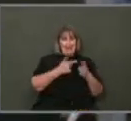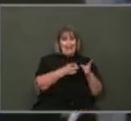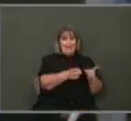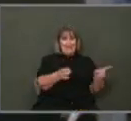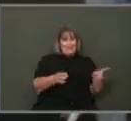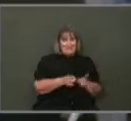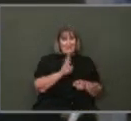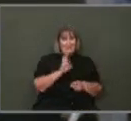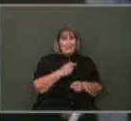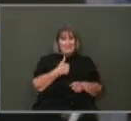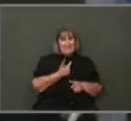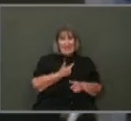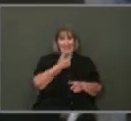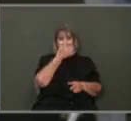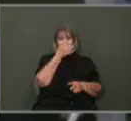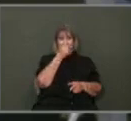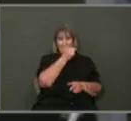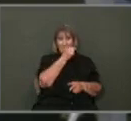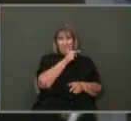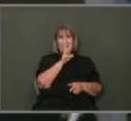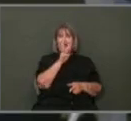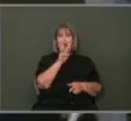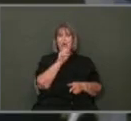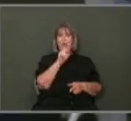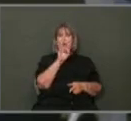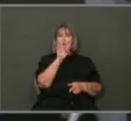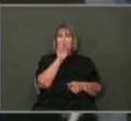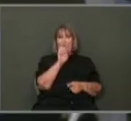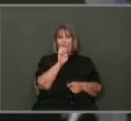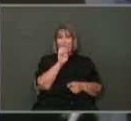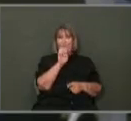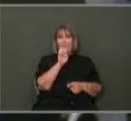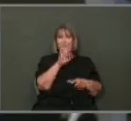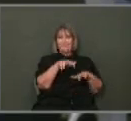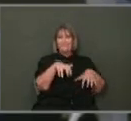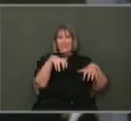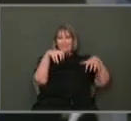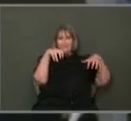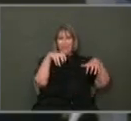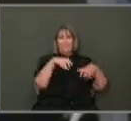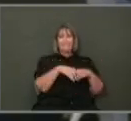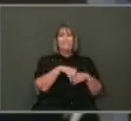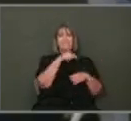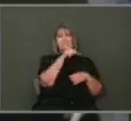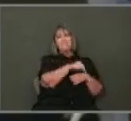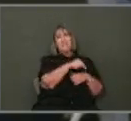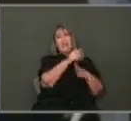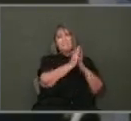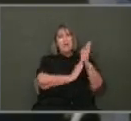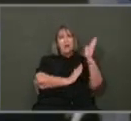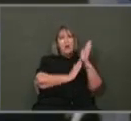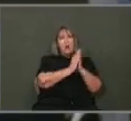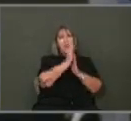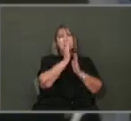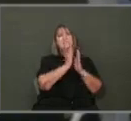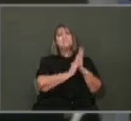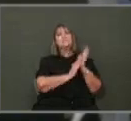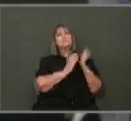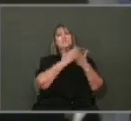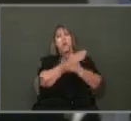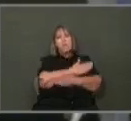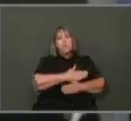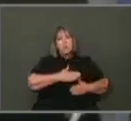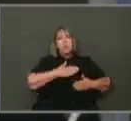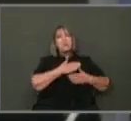and I live right here across from the Wolf Stadium. We have public works right across our parks and recreation. We have other city